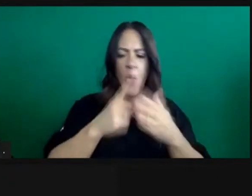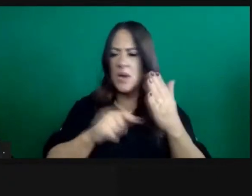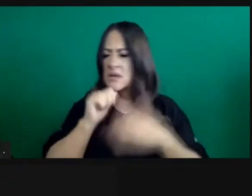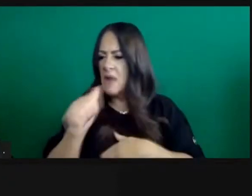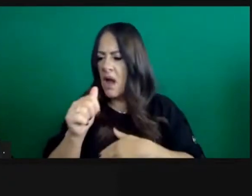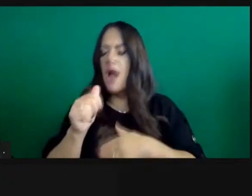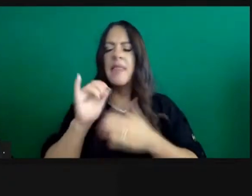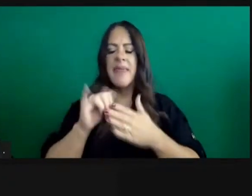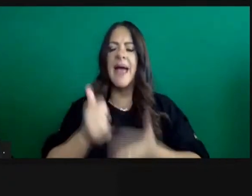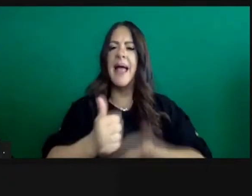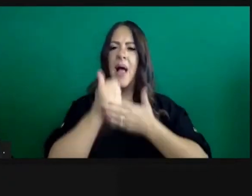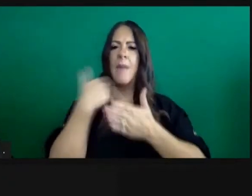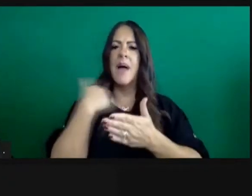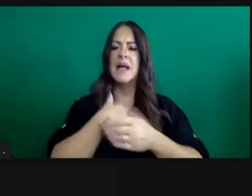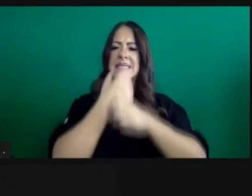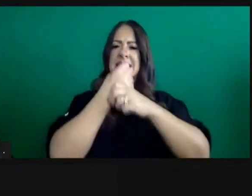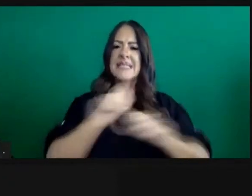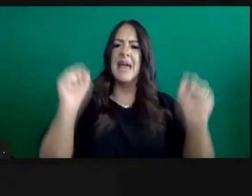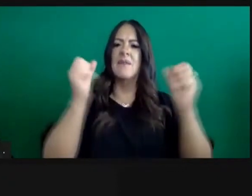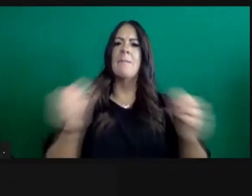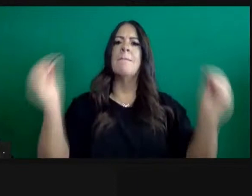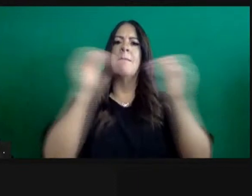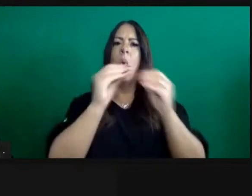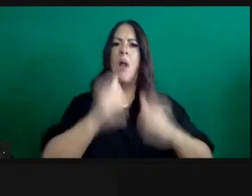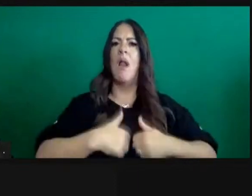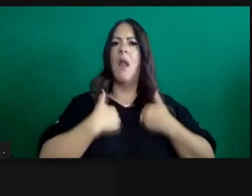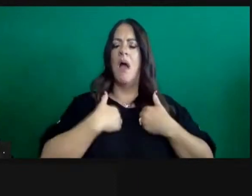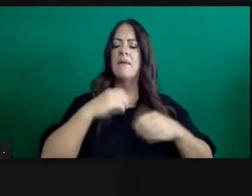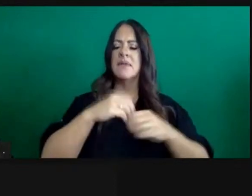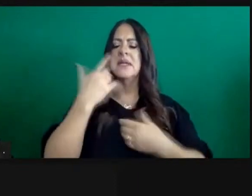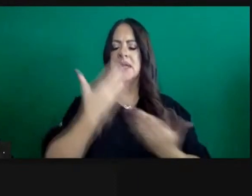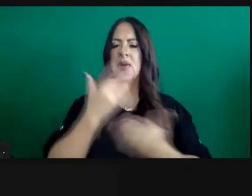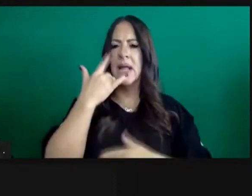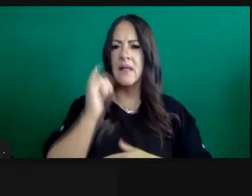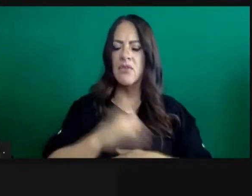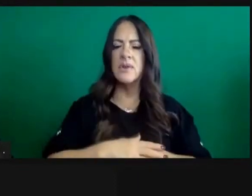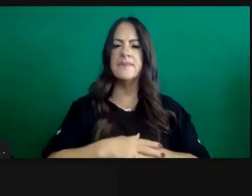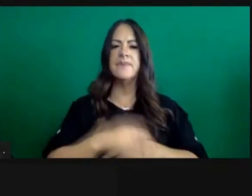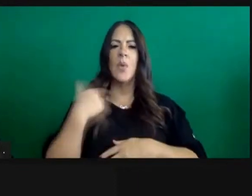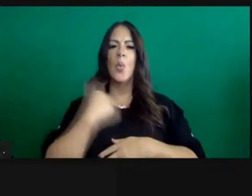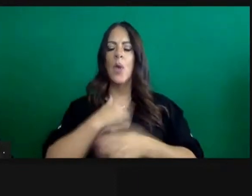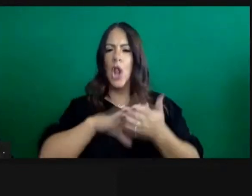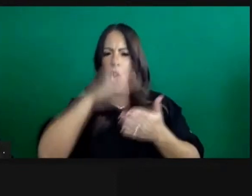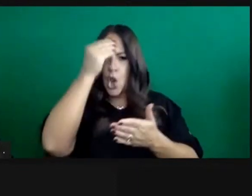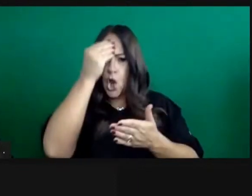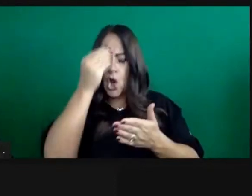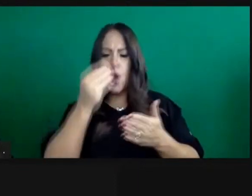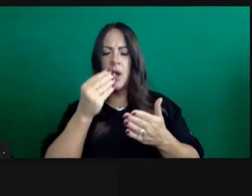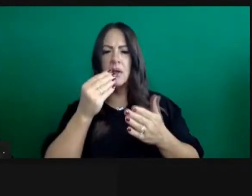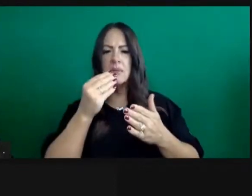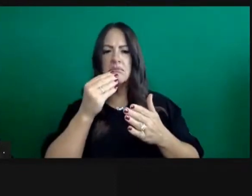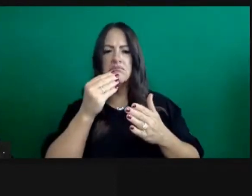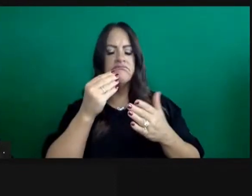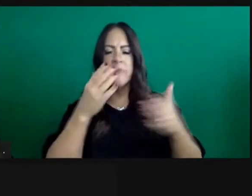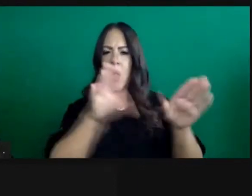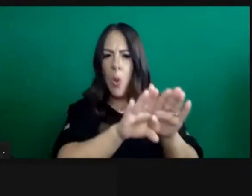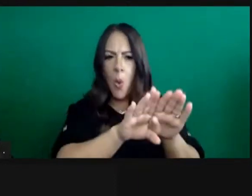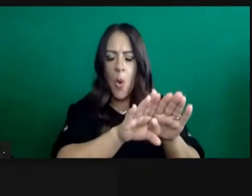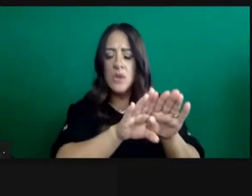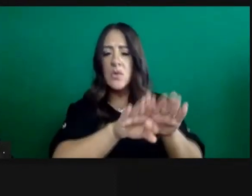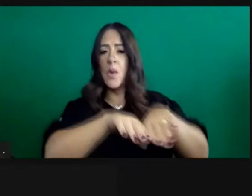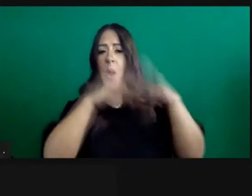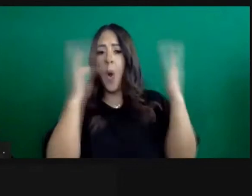We, of course, learned a lot about what it means to reopen and how to do that successfully, how to bring